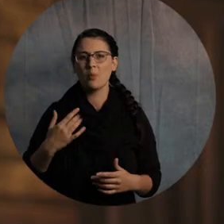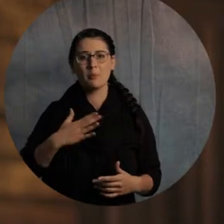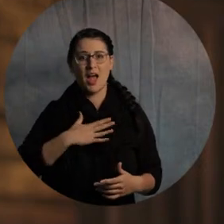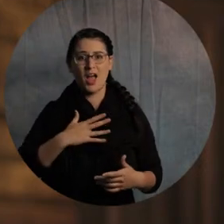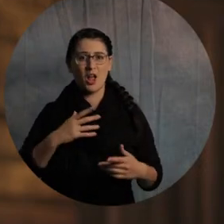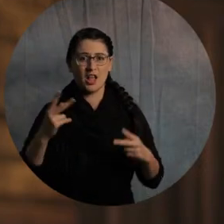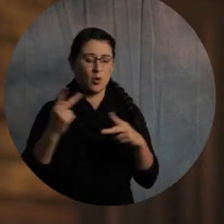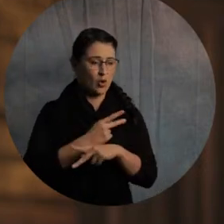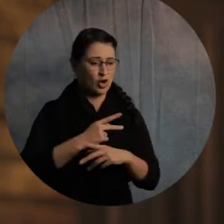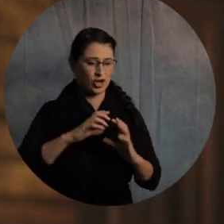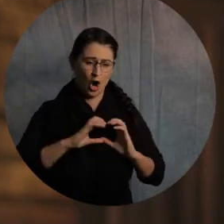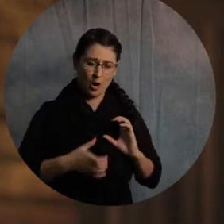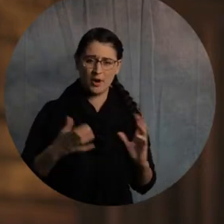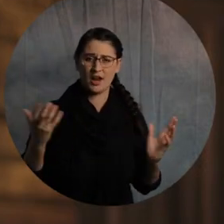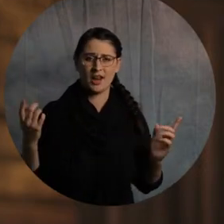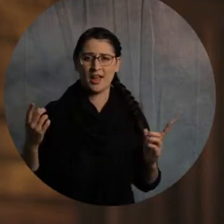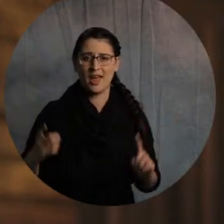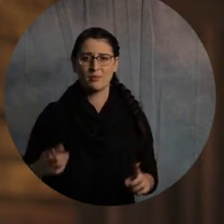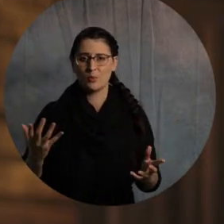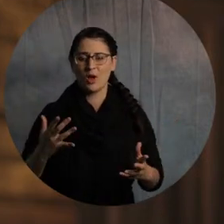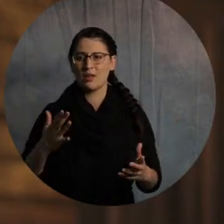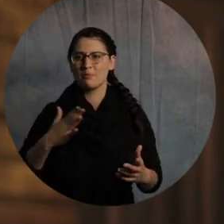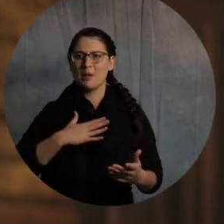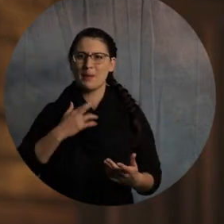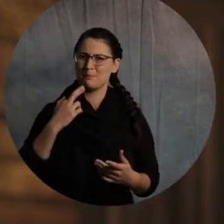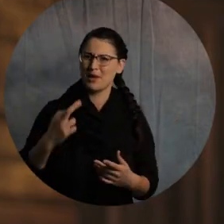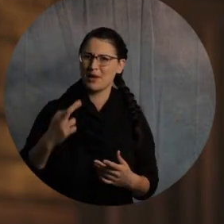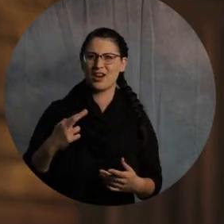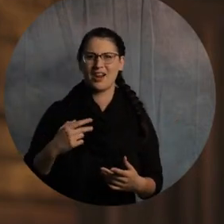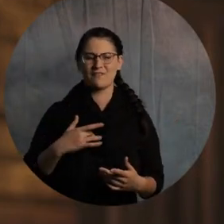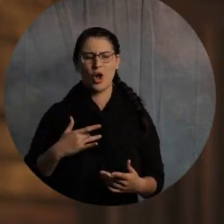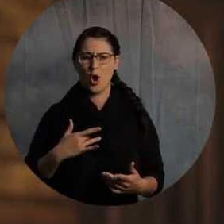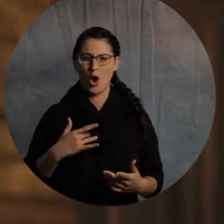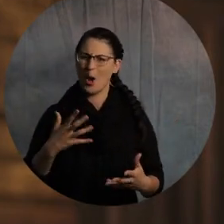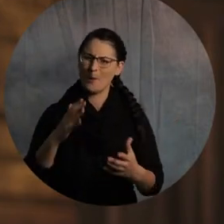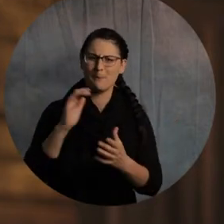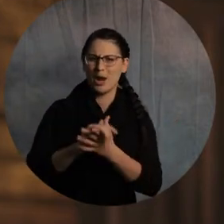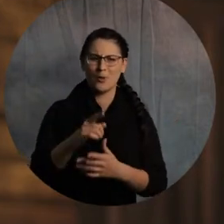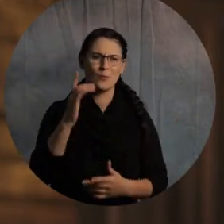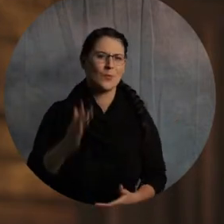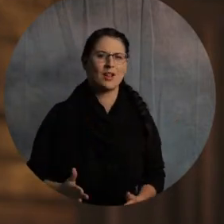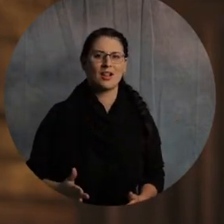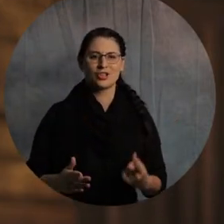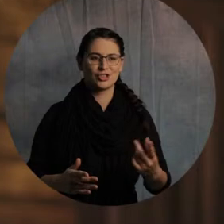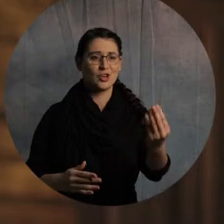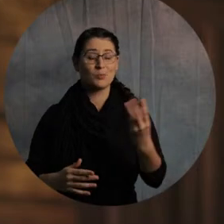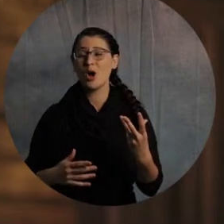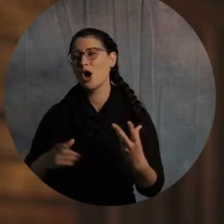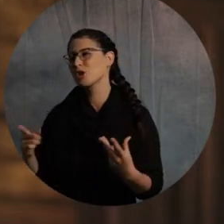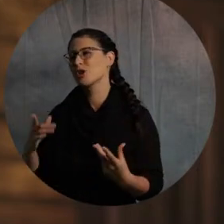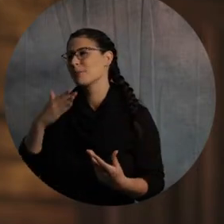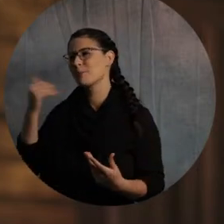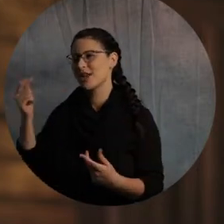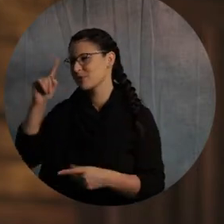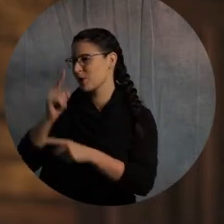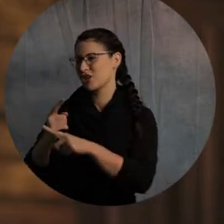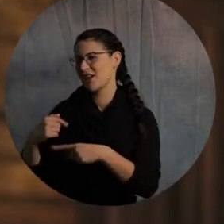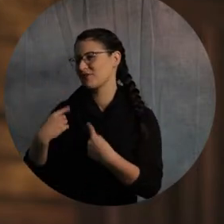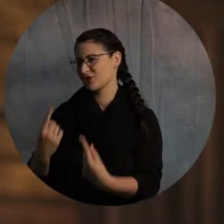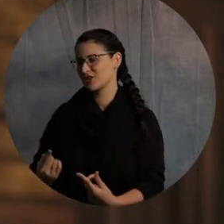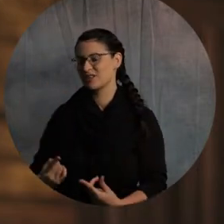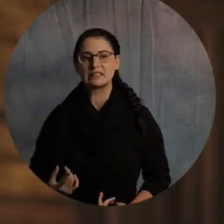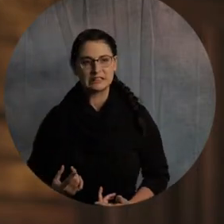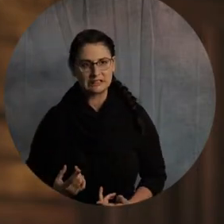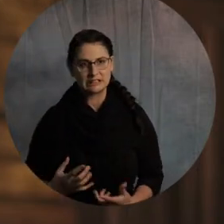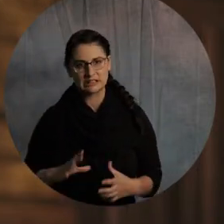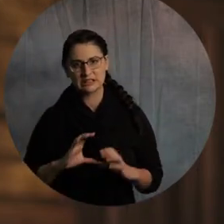you know? And every guy knows that one, what that means. That means you're done, you know? So, you're done. That's it. And that was hard, because I was committed to be